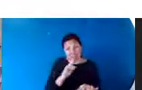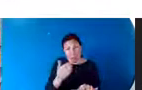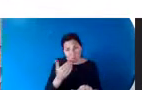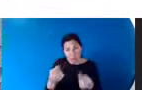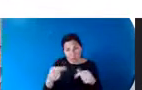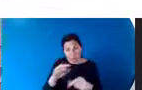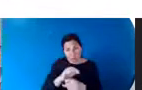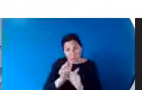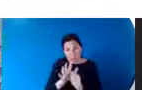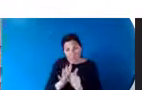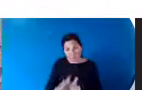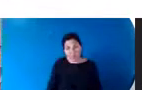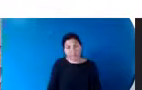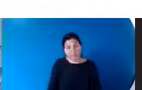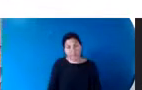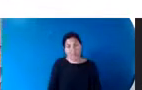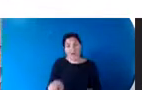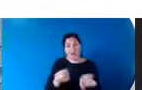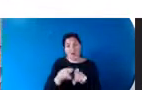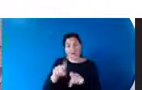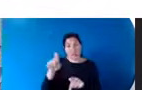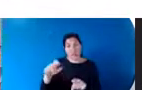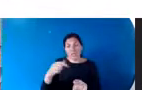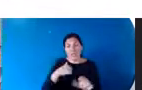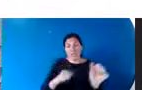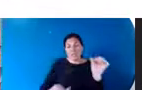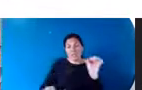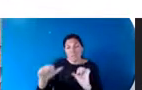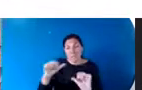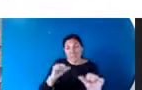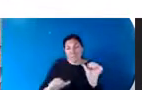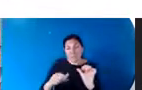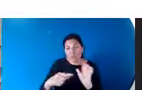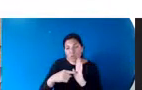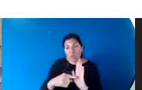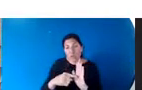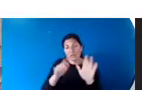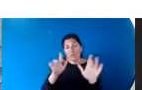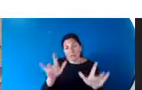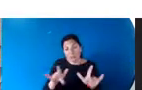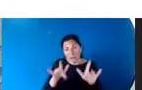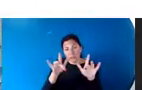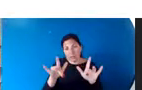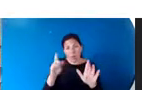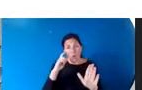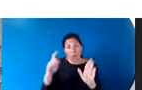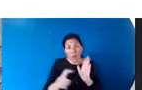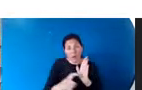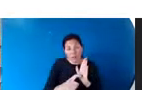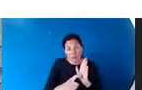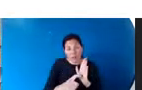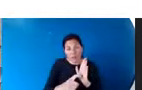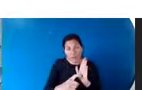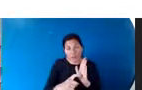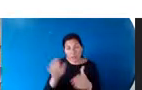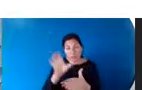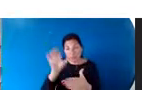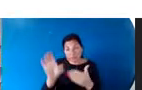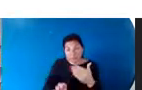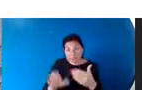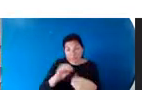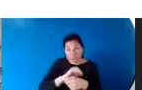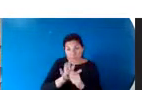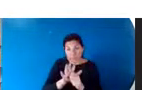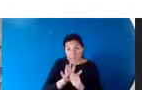COVID. We also need to have science that's informed by a value of compassion, a compassion for the fact of recognizing that the consequences of COVID were